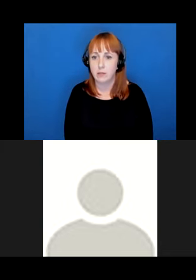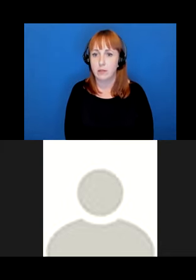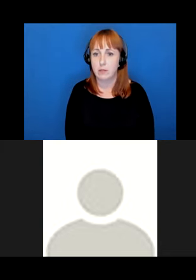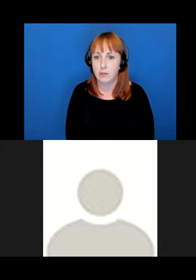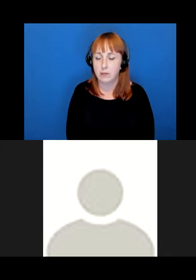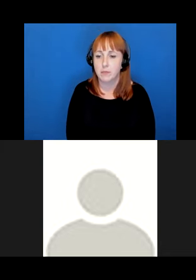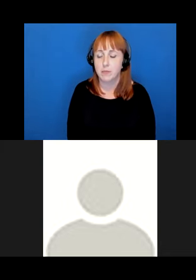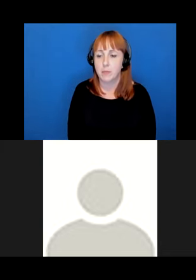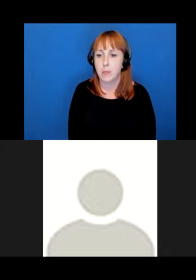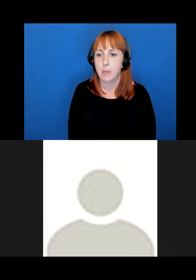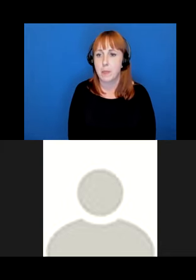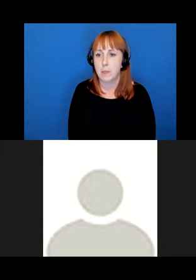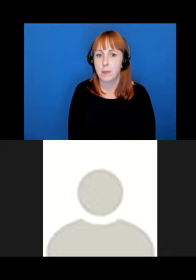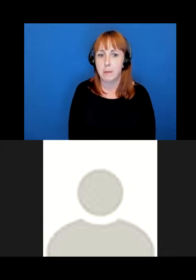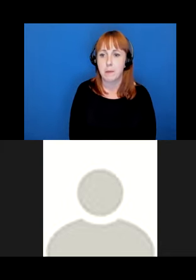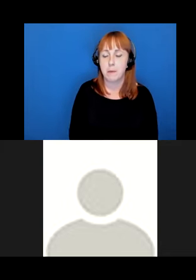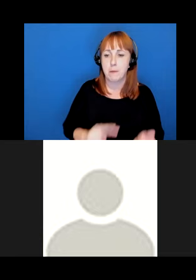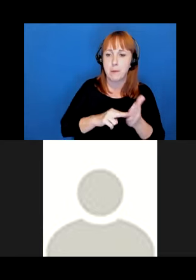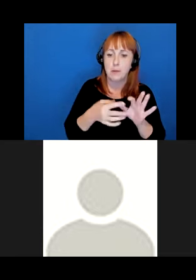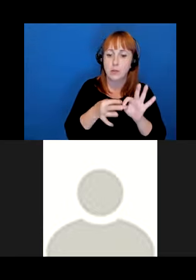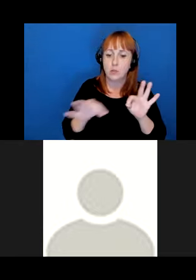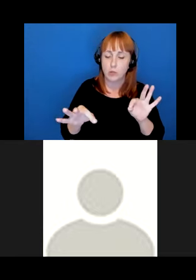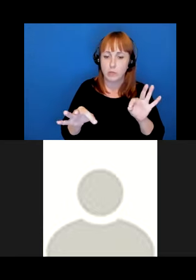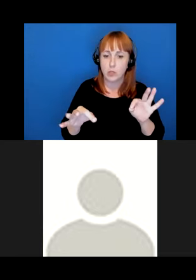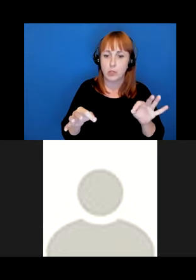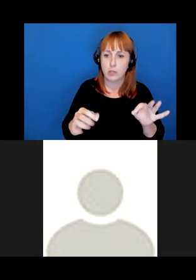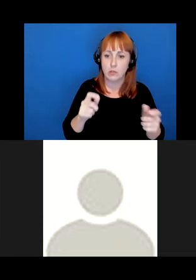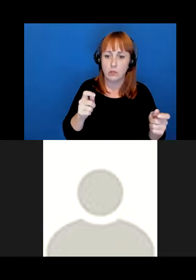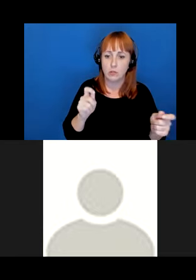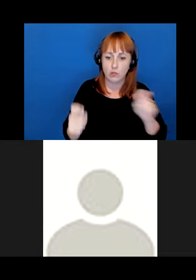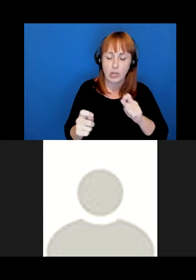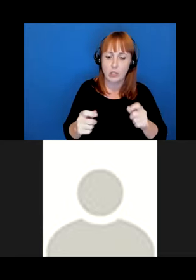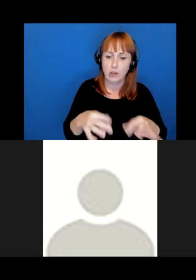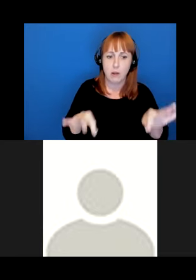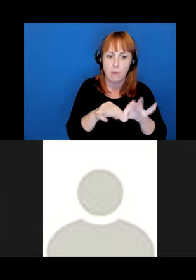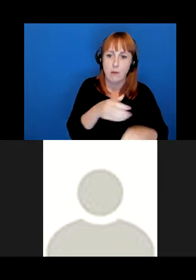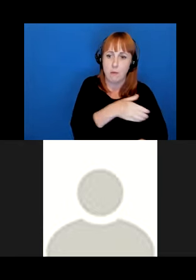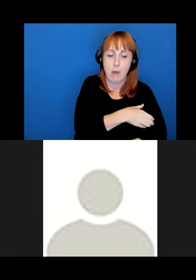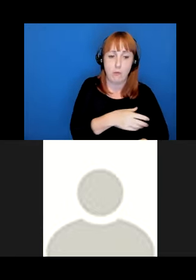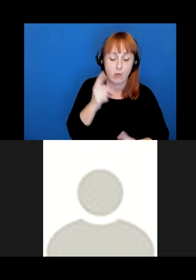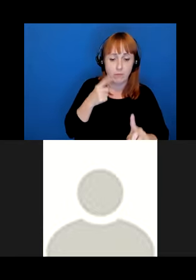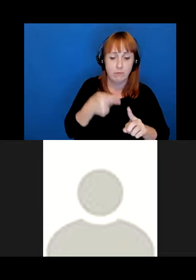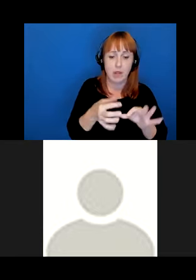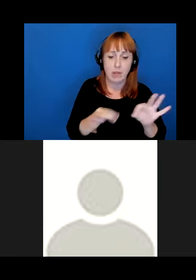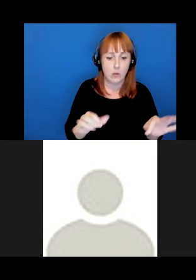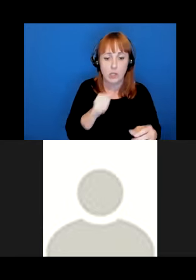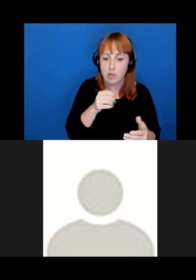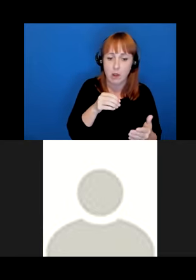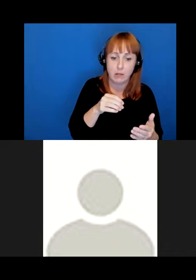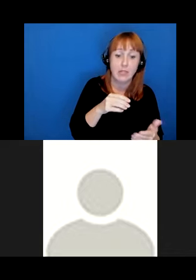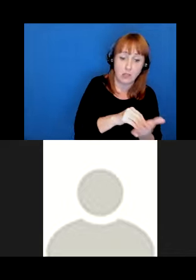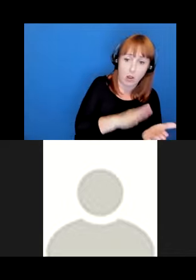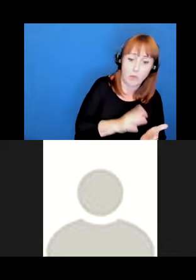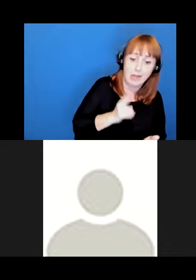Changing the descriptions can be very powerful and support reclamation in reference to a language that is documented, but not currently used